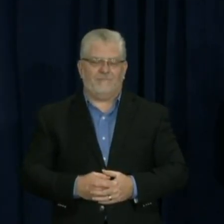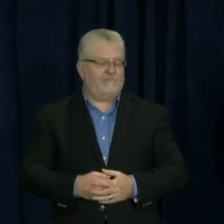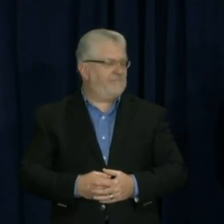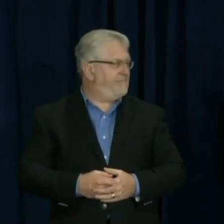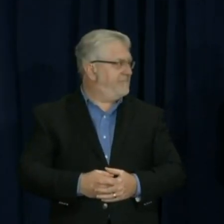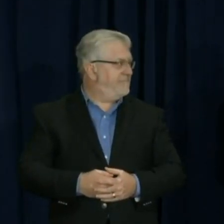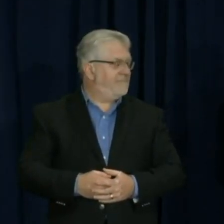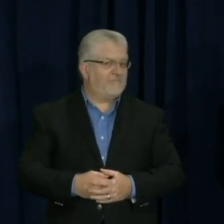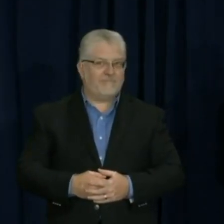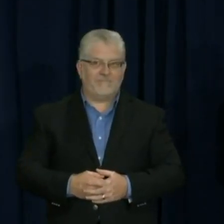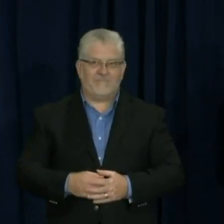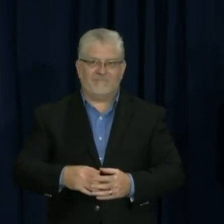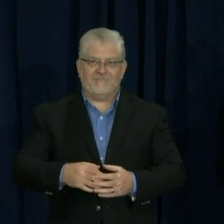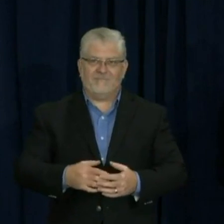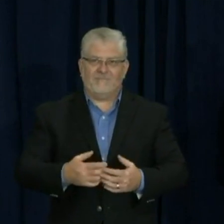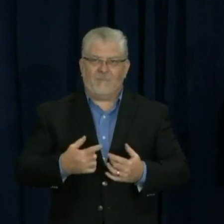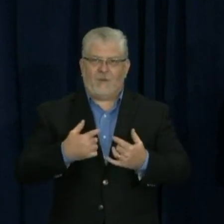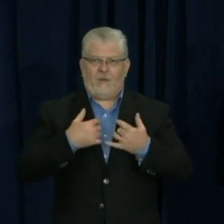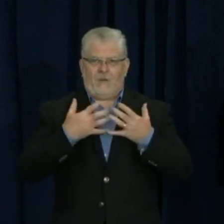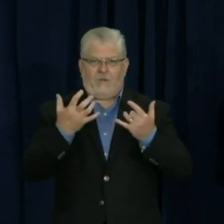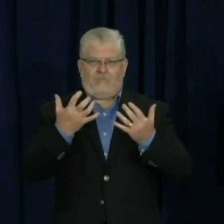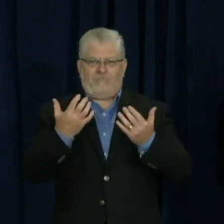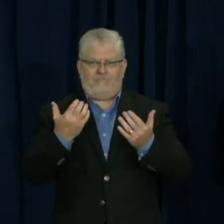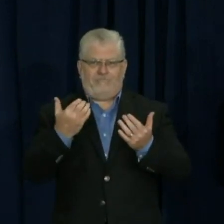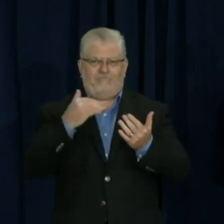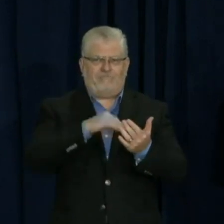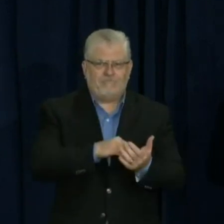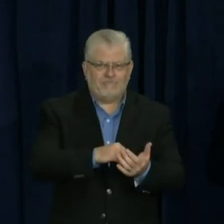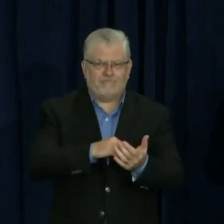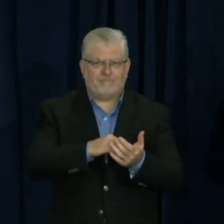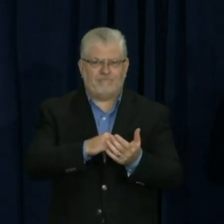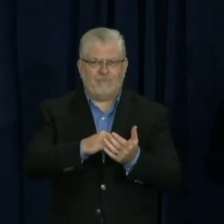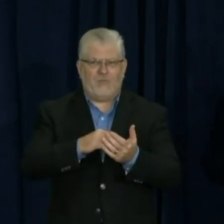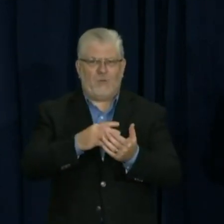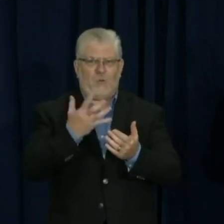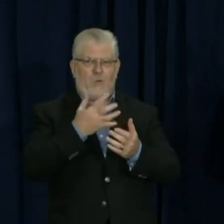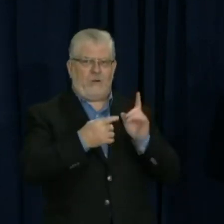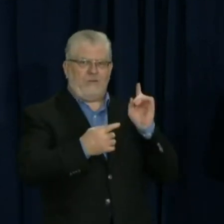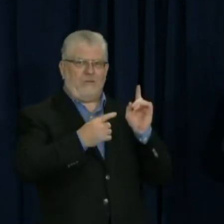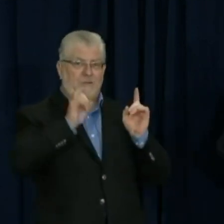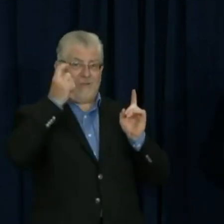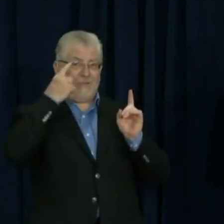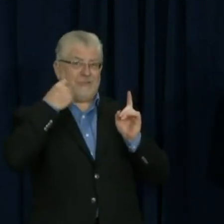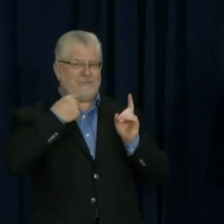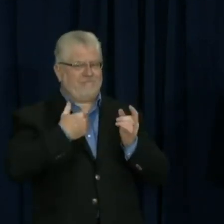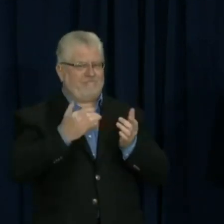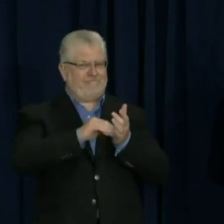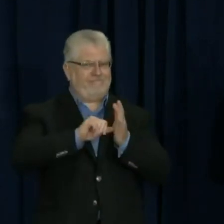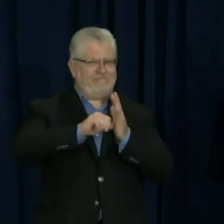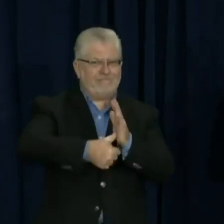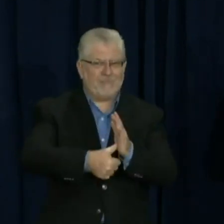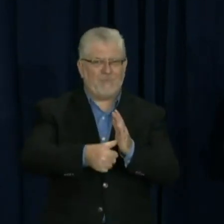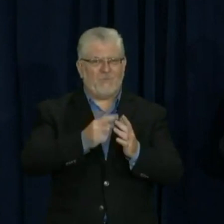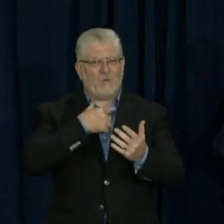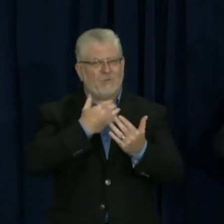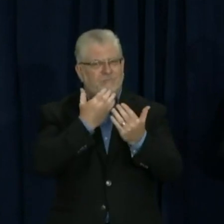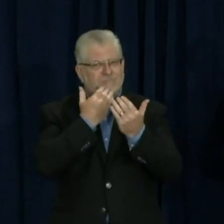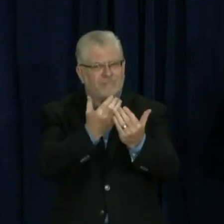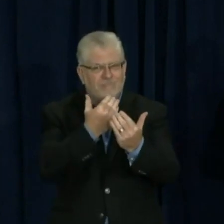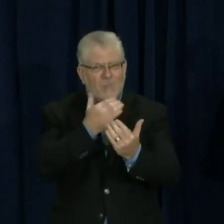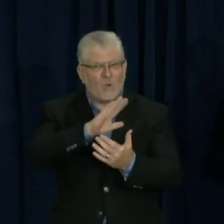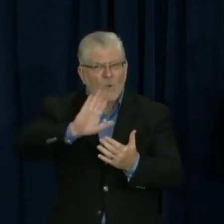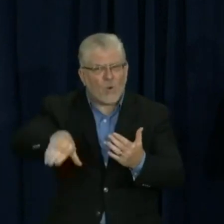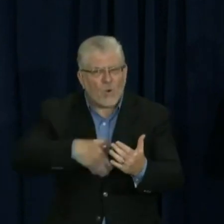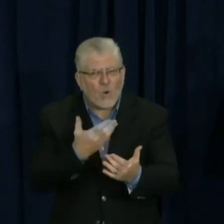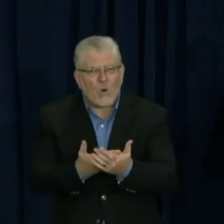So I want to echo some of what Governor Wolf said about once again thanking all the, you know, tens of